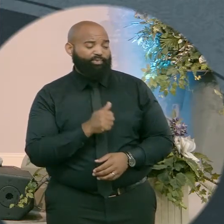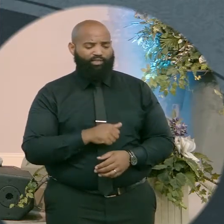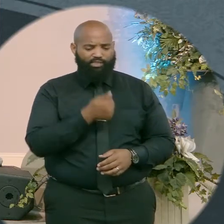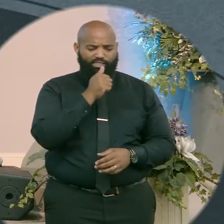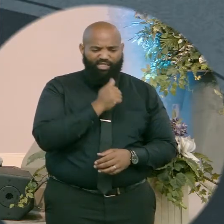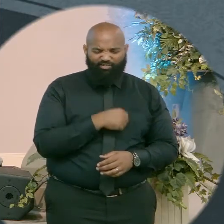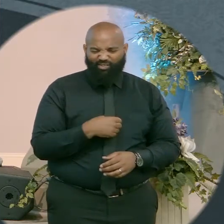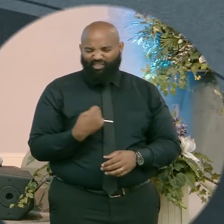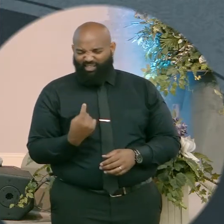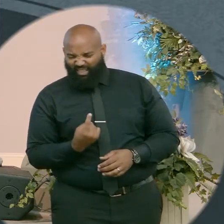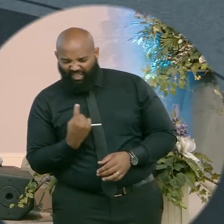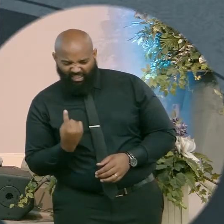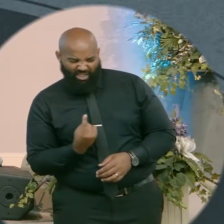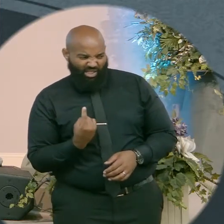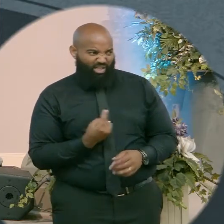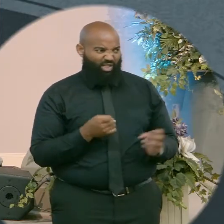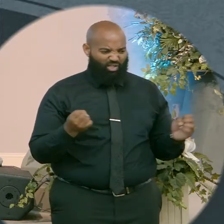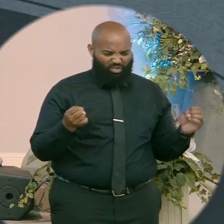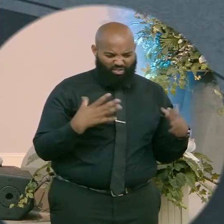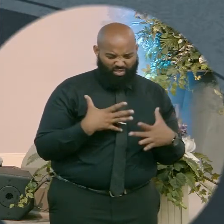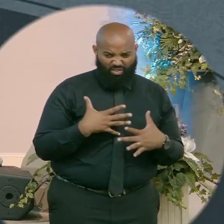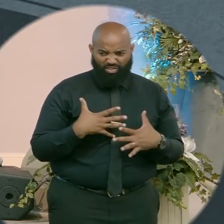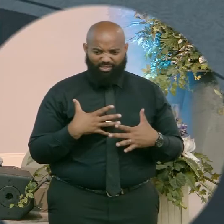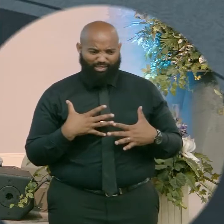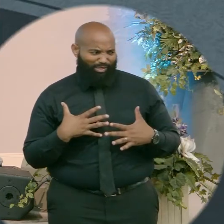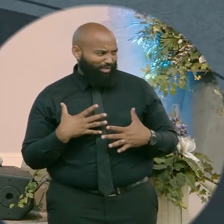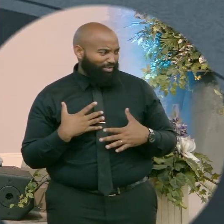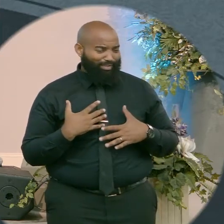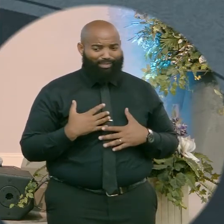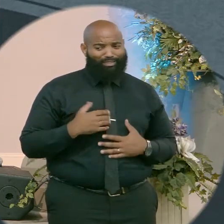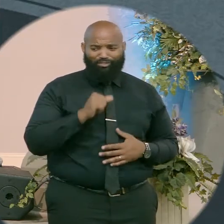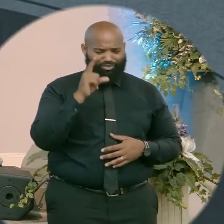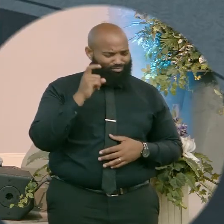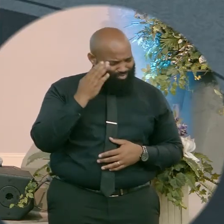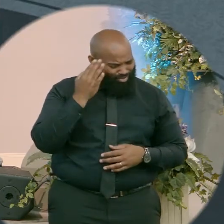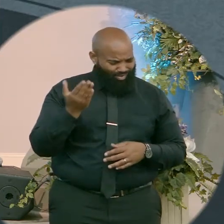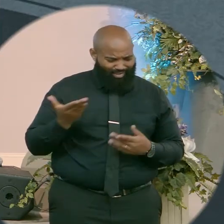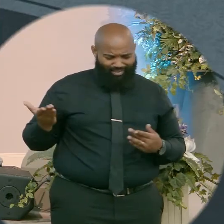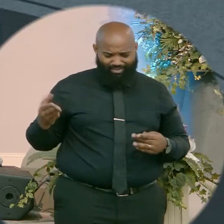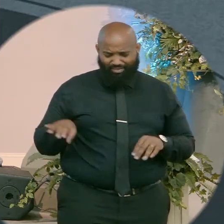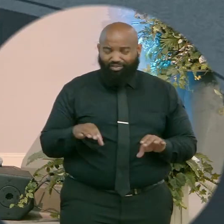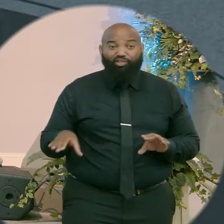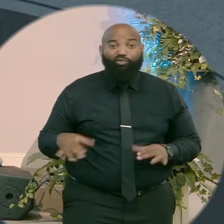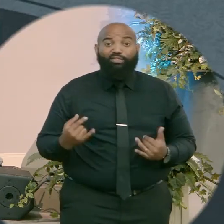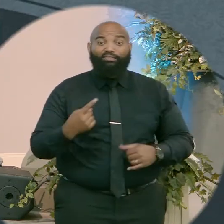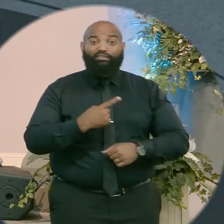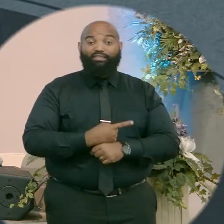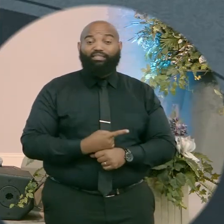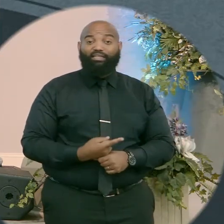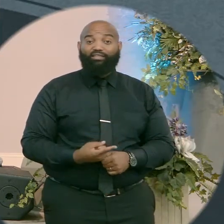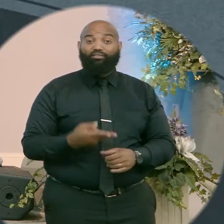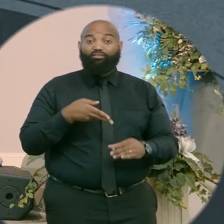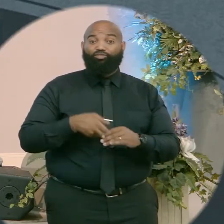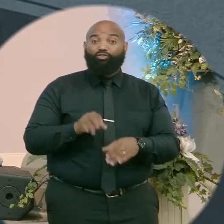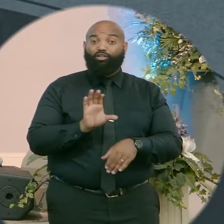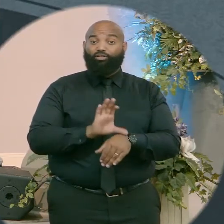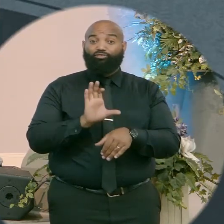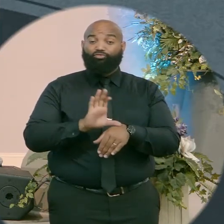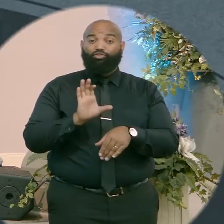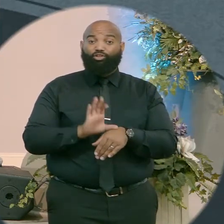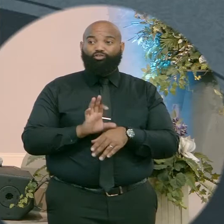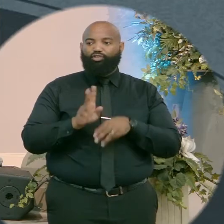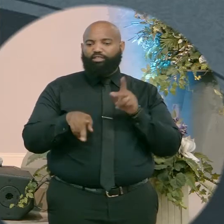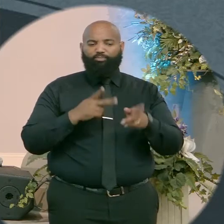and you're isolated, surrounded by wild animals and you're hungry for truth, today can be the day that